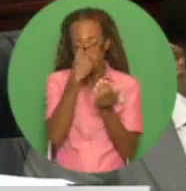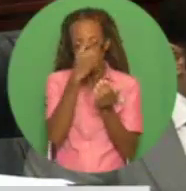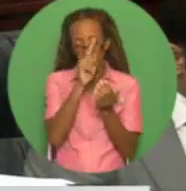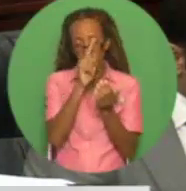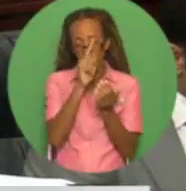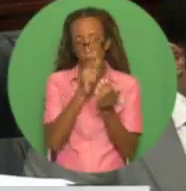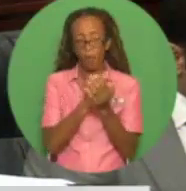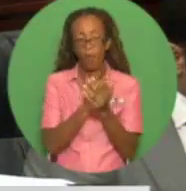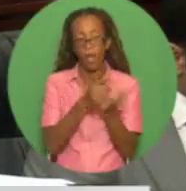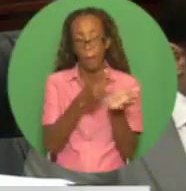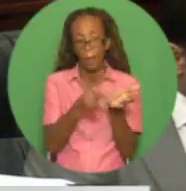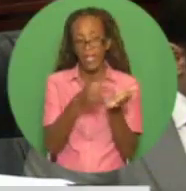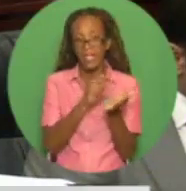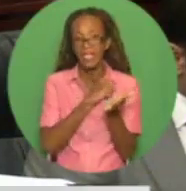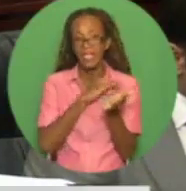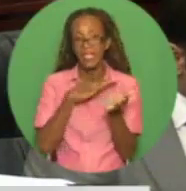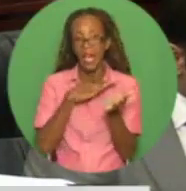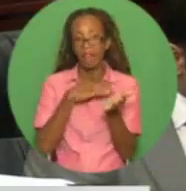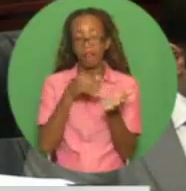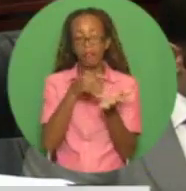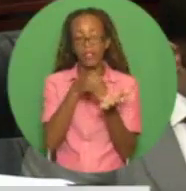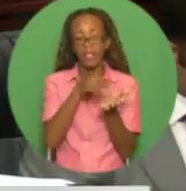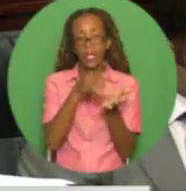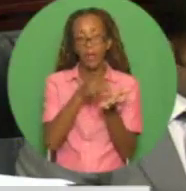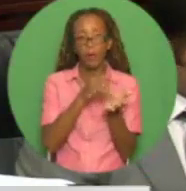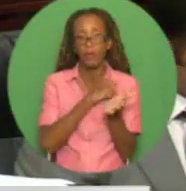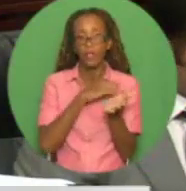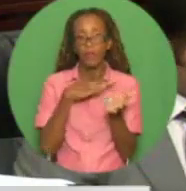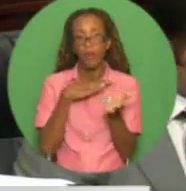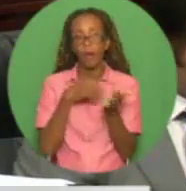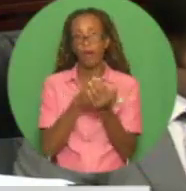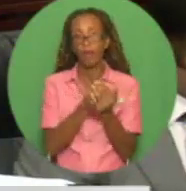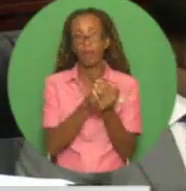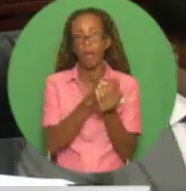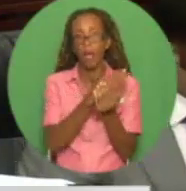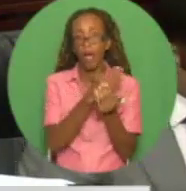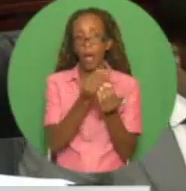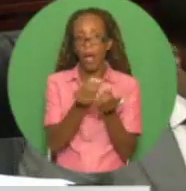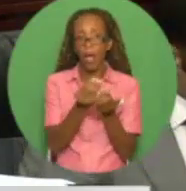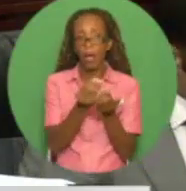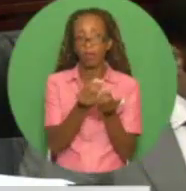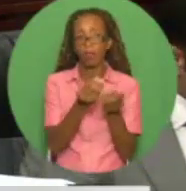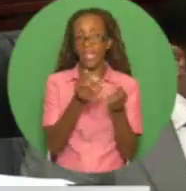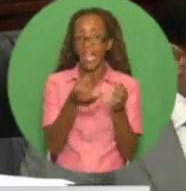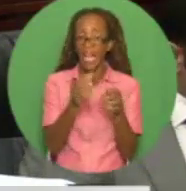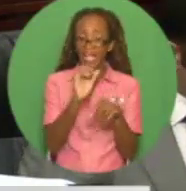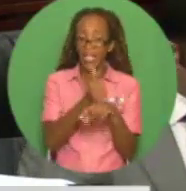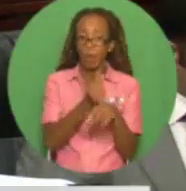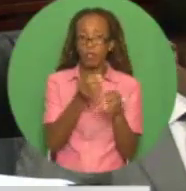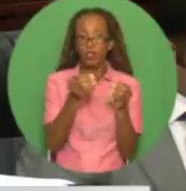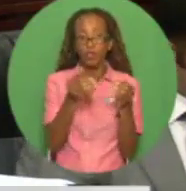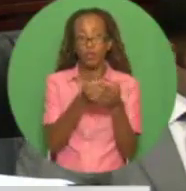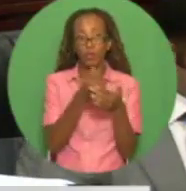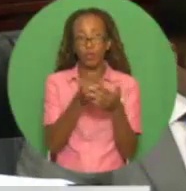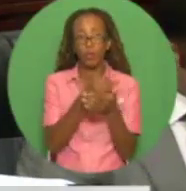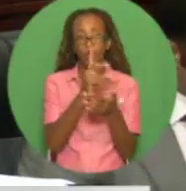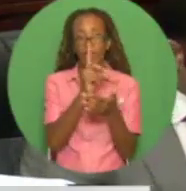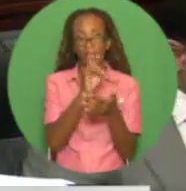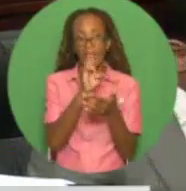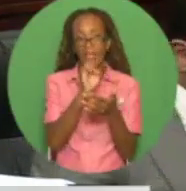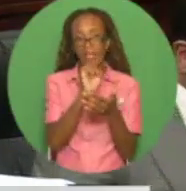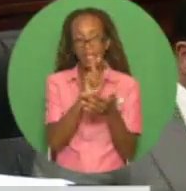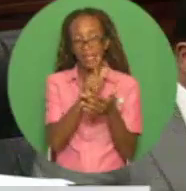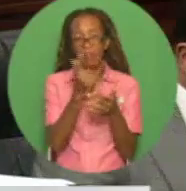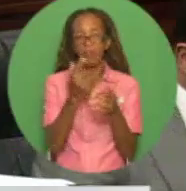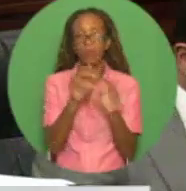in personnel, vastly improved efficiencies, a new ultra-low sulfur diesel facility, and other infrastructure